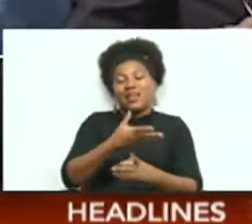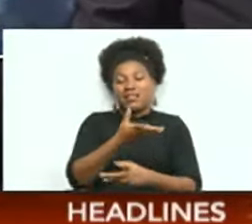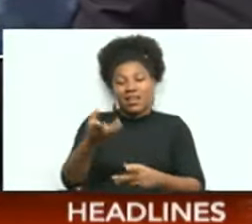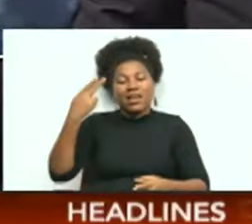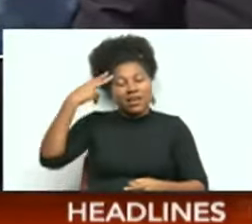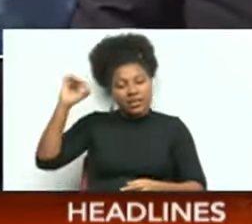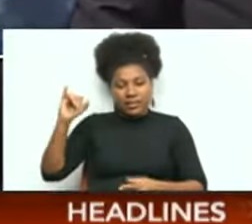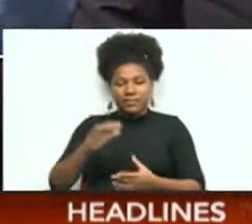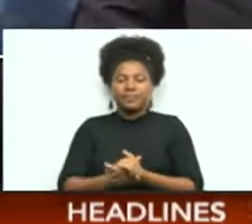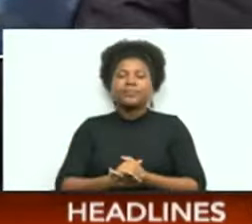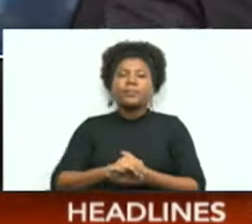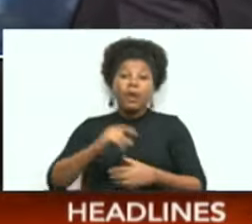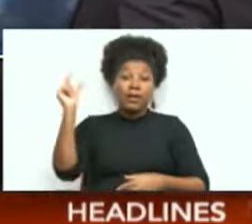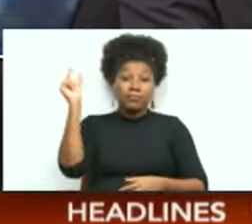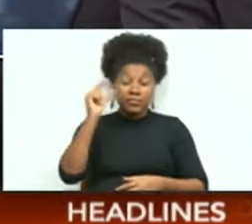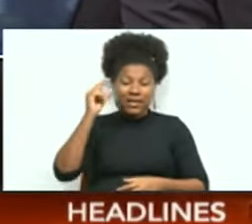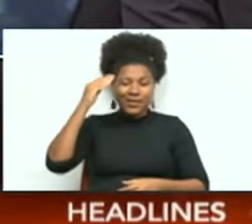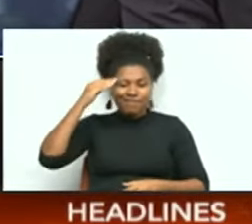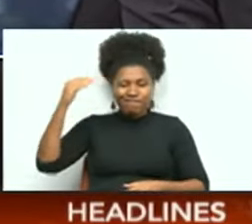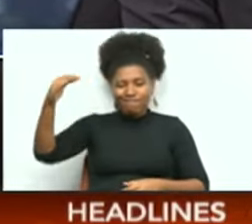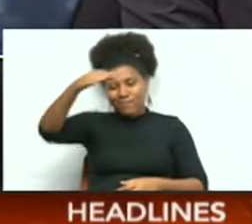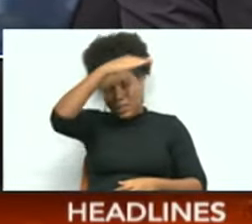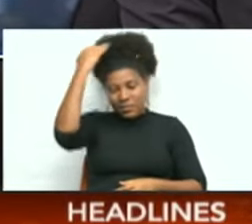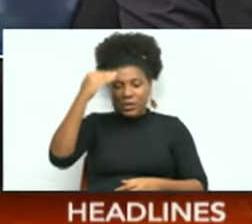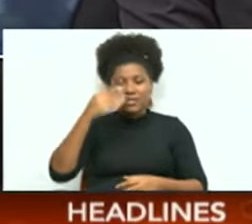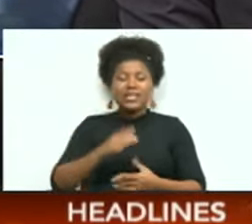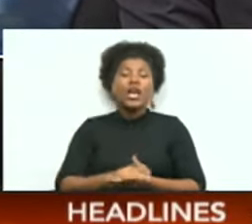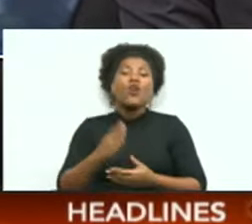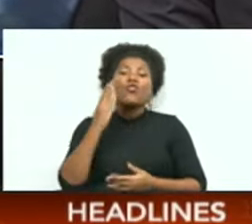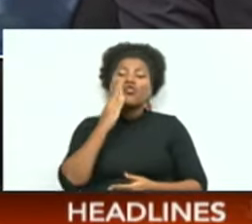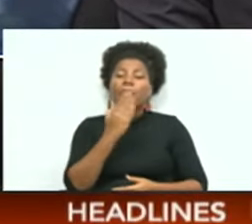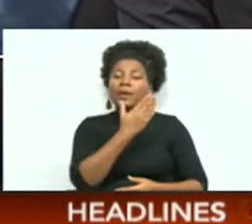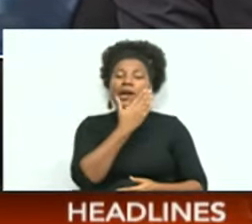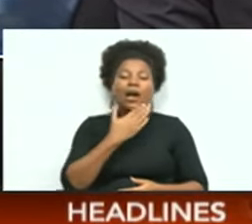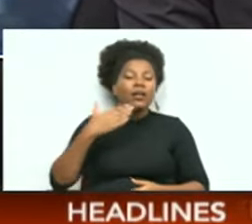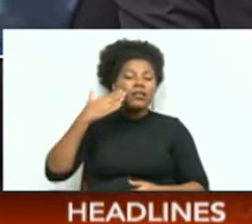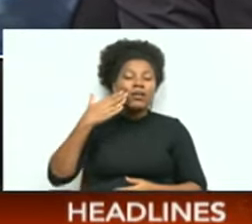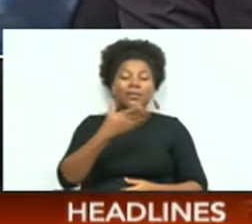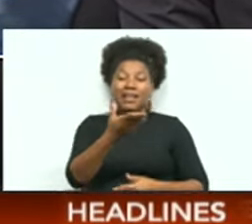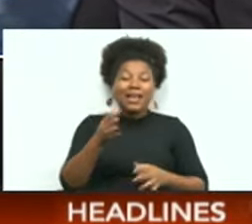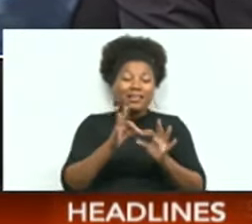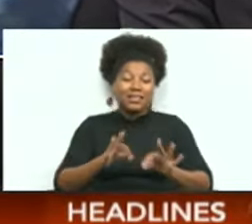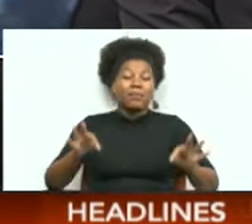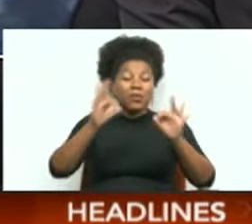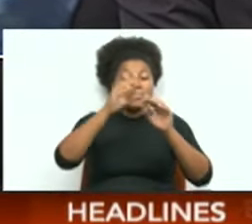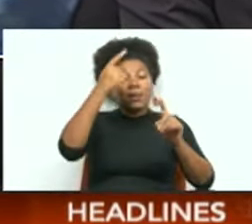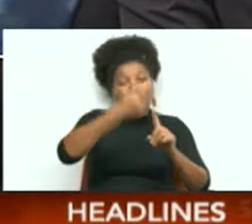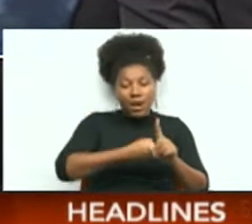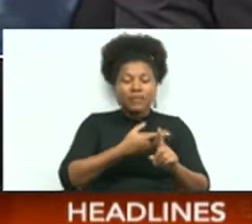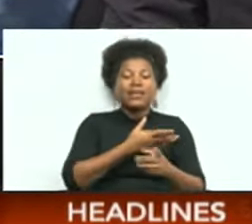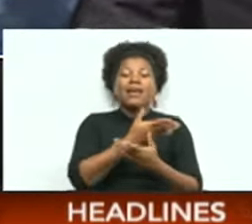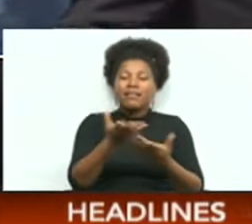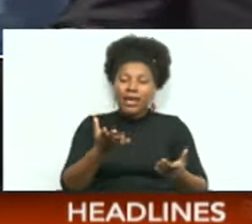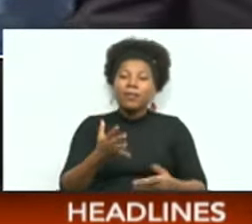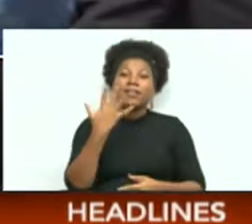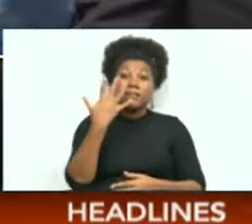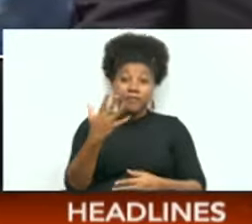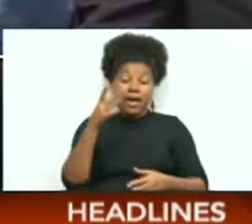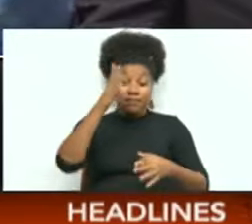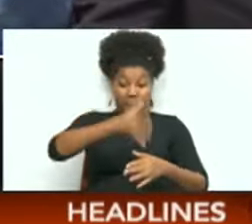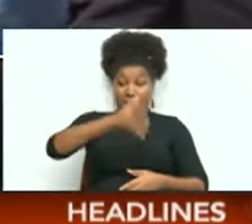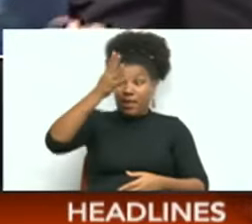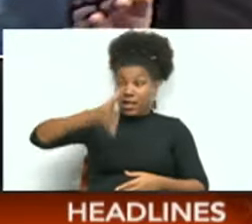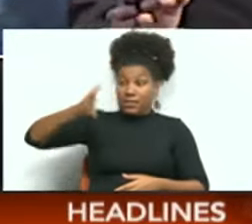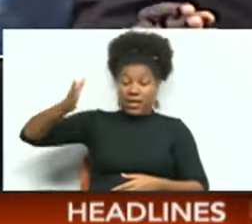community, Ramadan is a blessed month. And during this time, Muslims across the world observe the five pillars of Islam with utmost